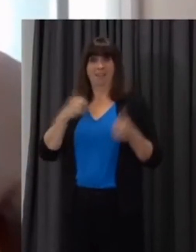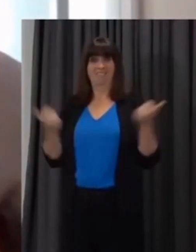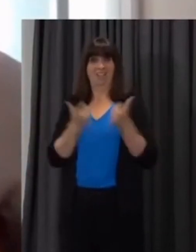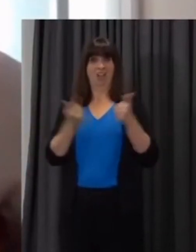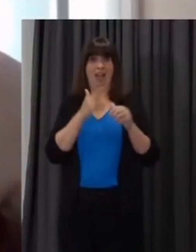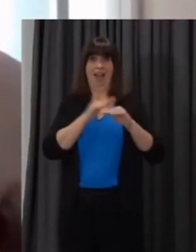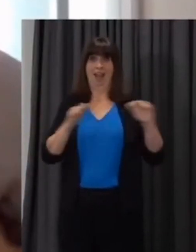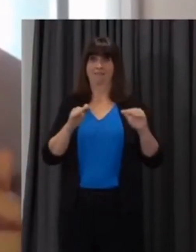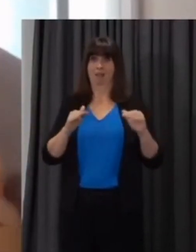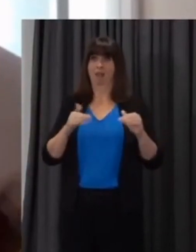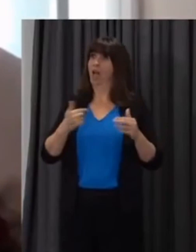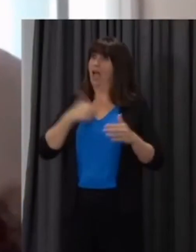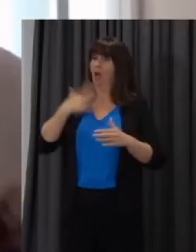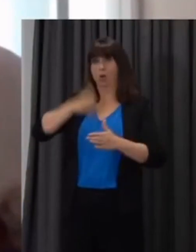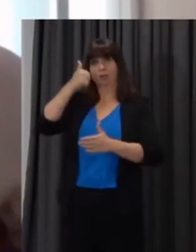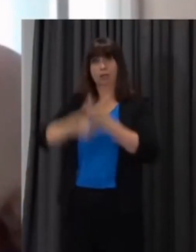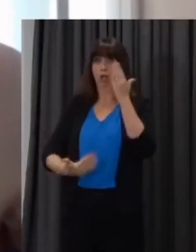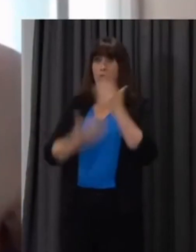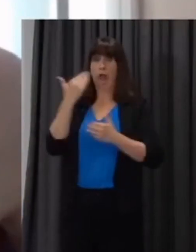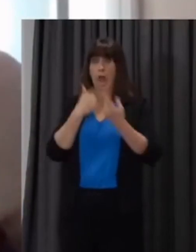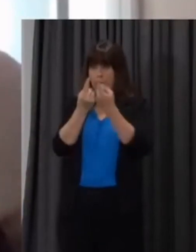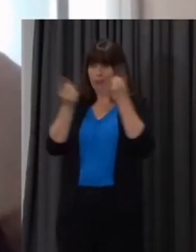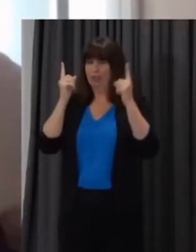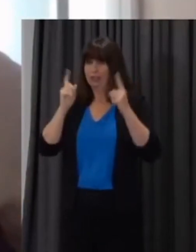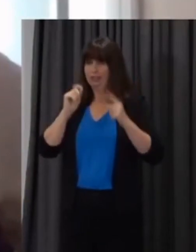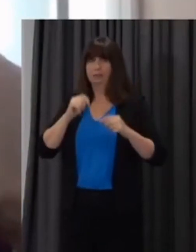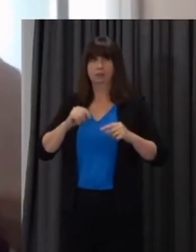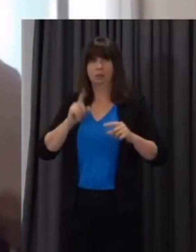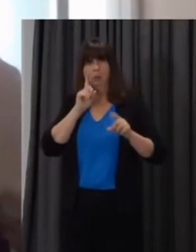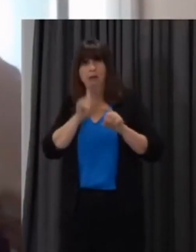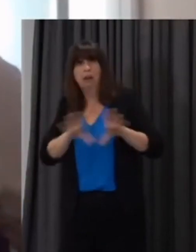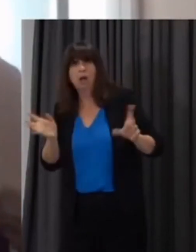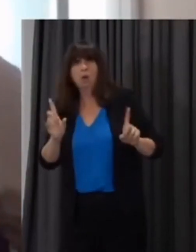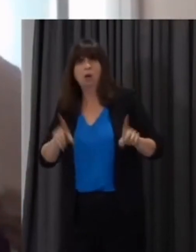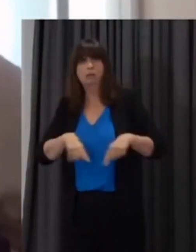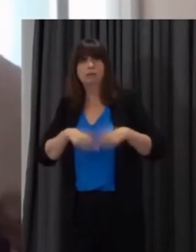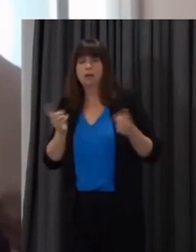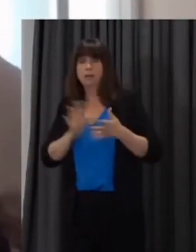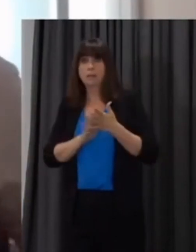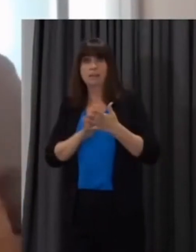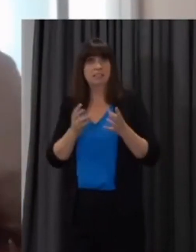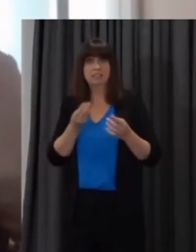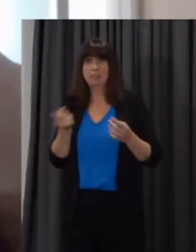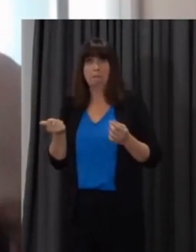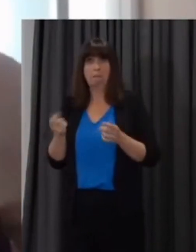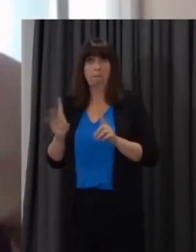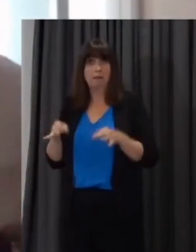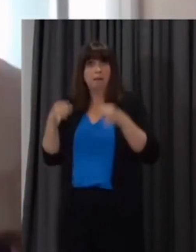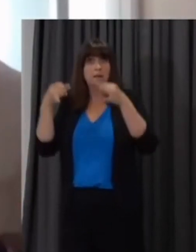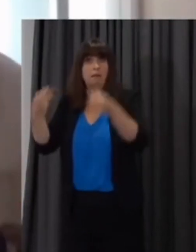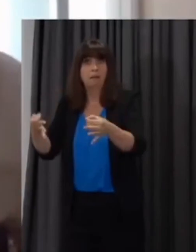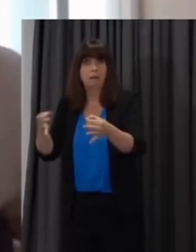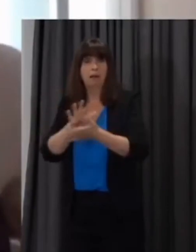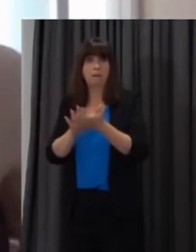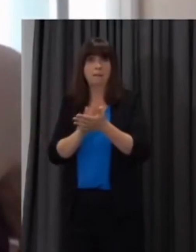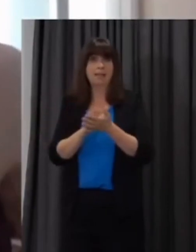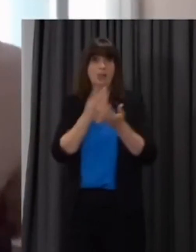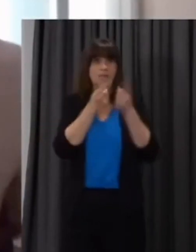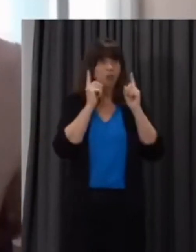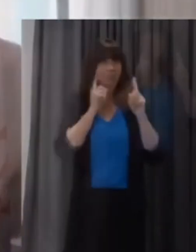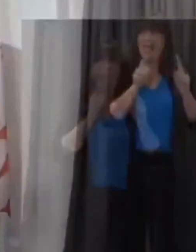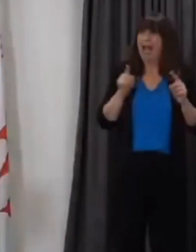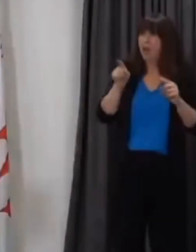different to previous years and how many students do you anticipate deferring their university entries this year and how much money could that cost our institutions